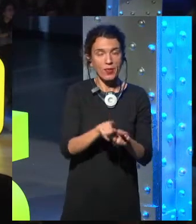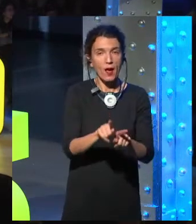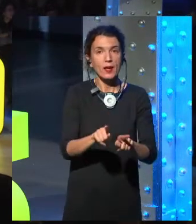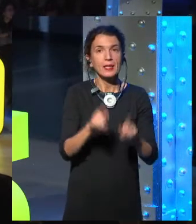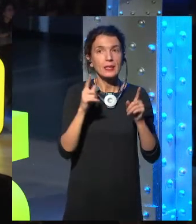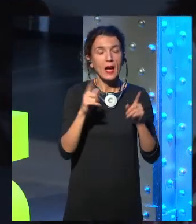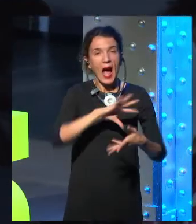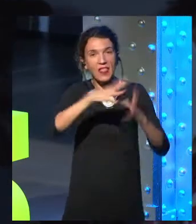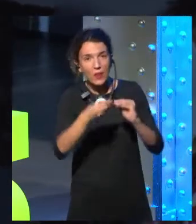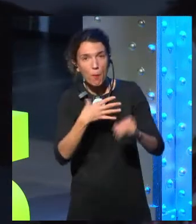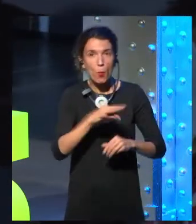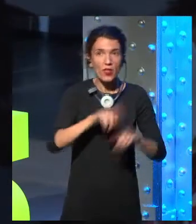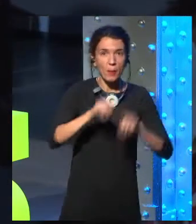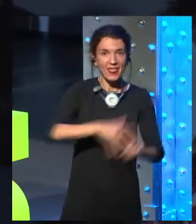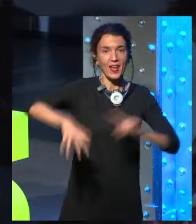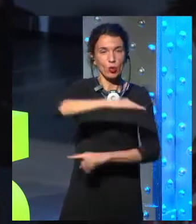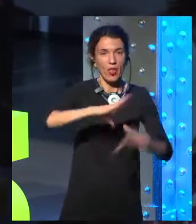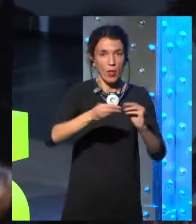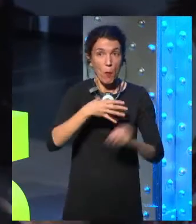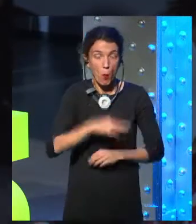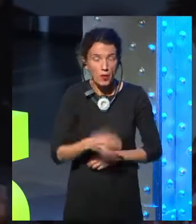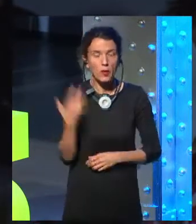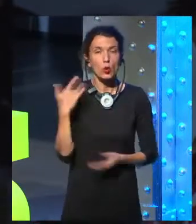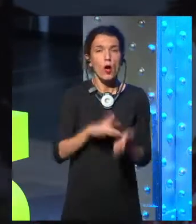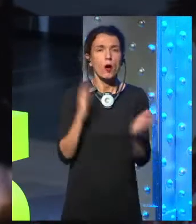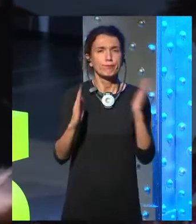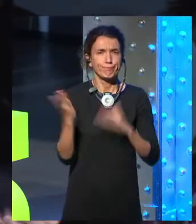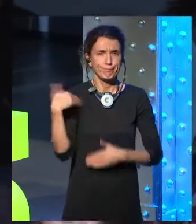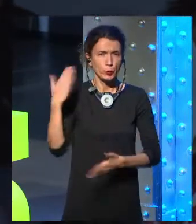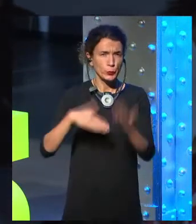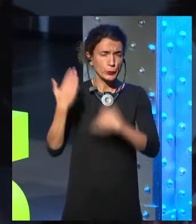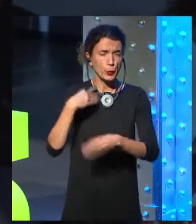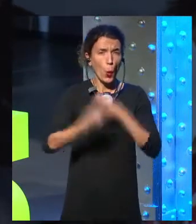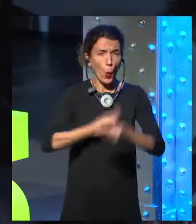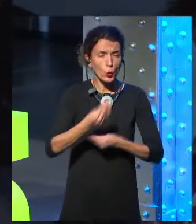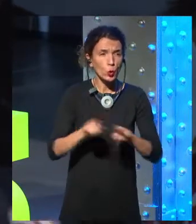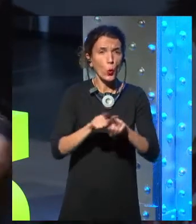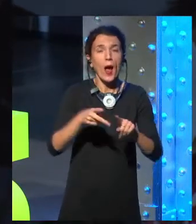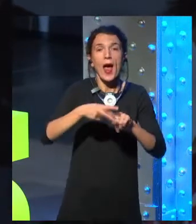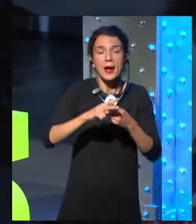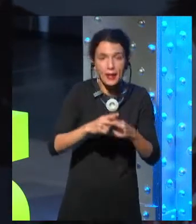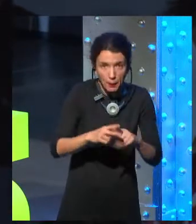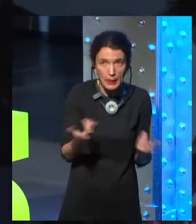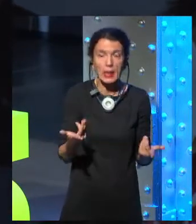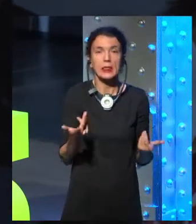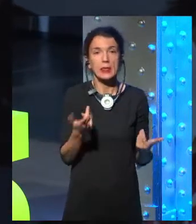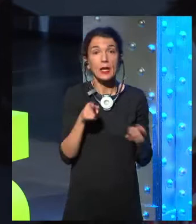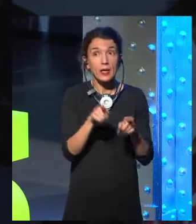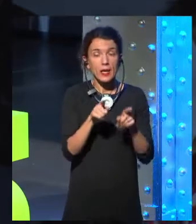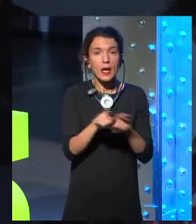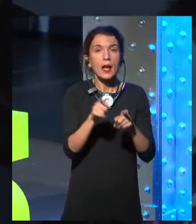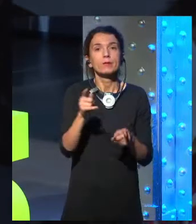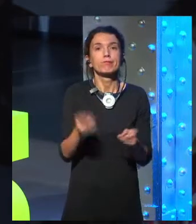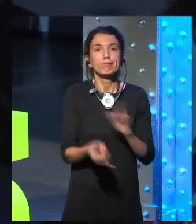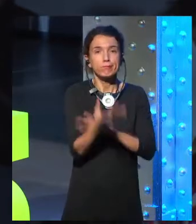tools and evolved outside of ourselves and created these new tools to adapt to these new spaces. A cyborg anthropologist, this